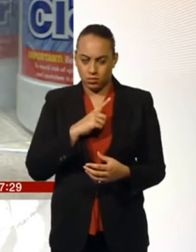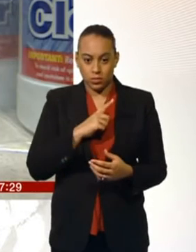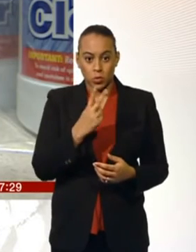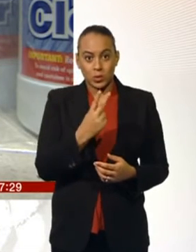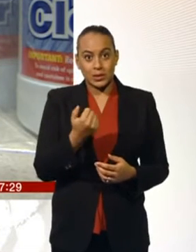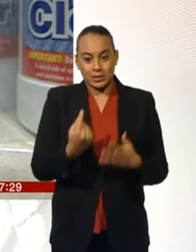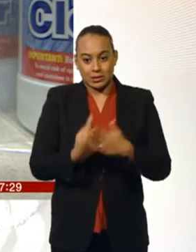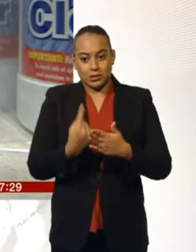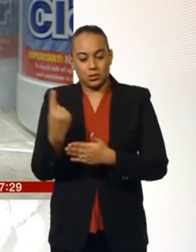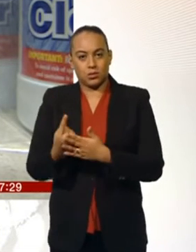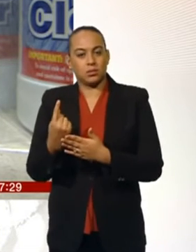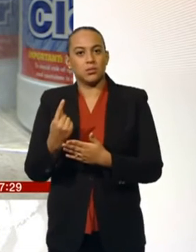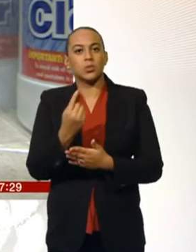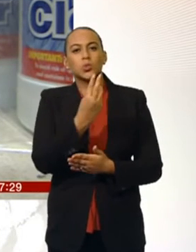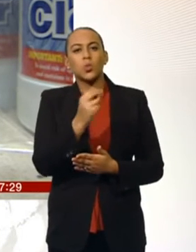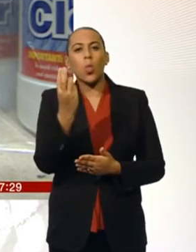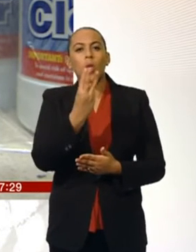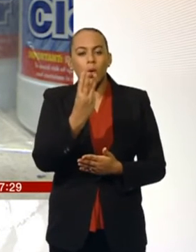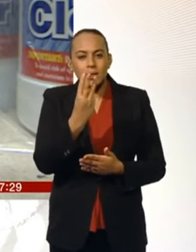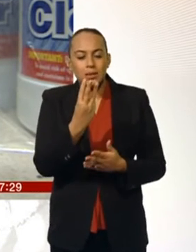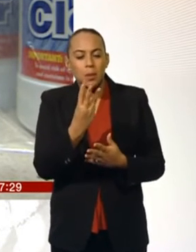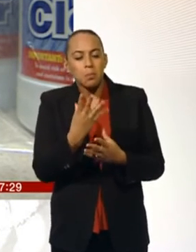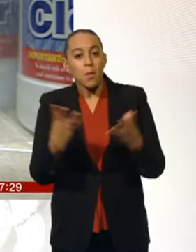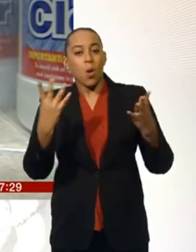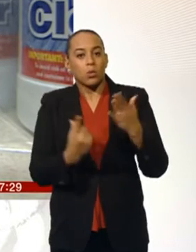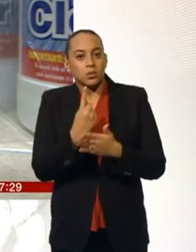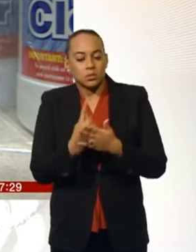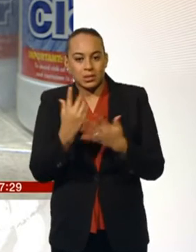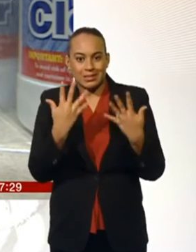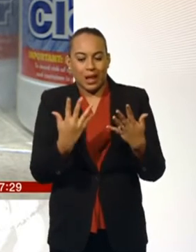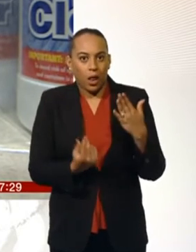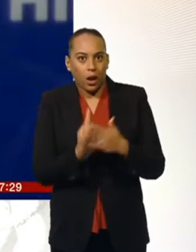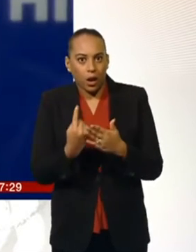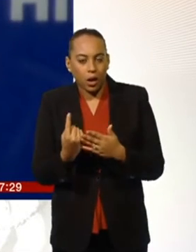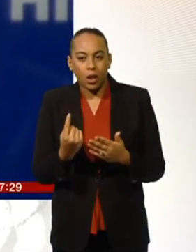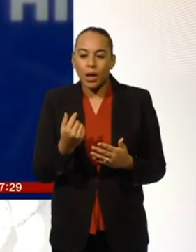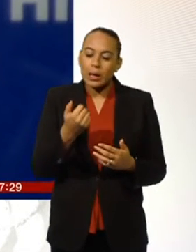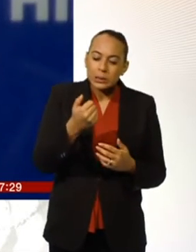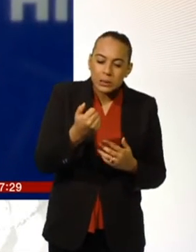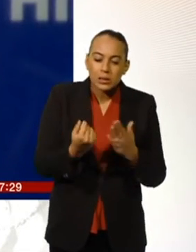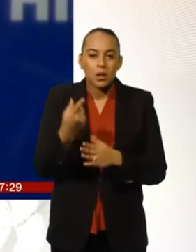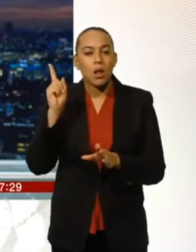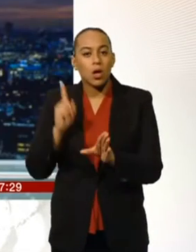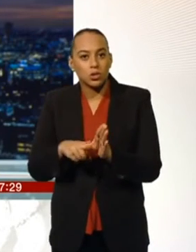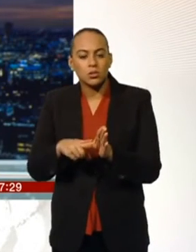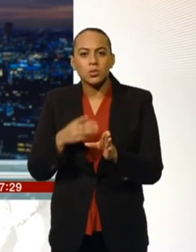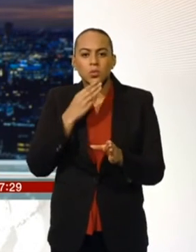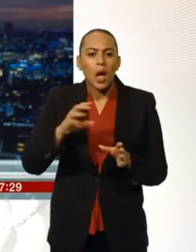in the capital. 2013 saw the most victims with 10 cases recorded. There were six incidents last year.